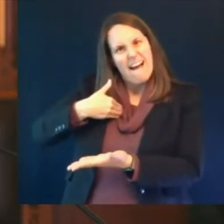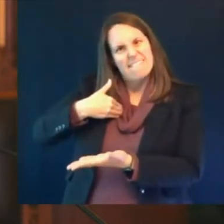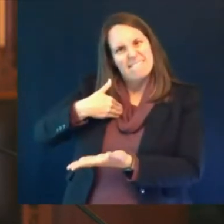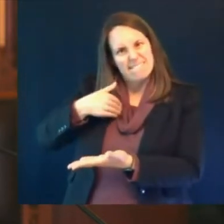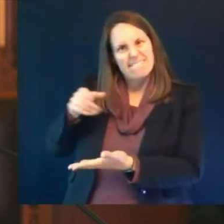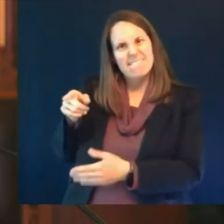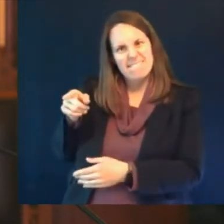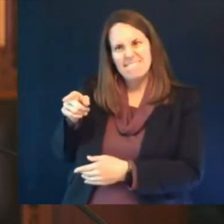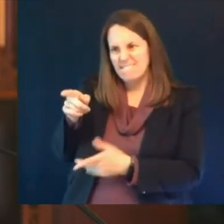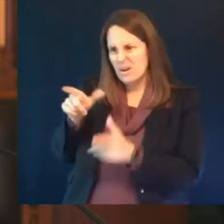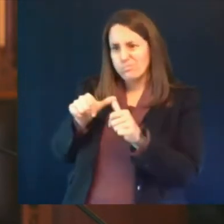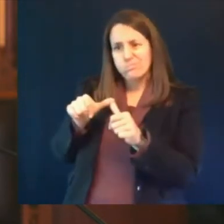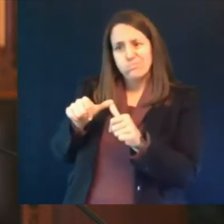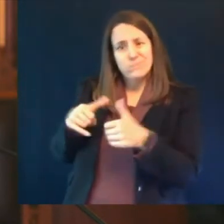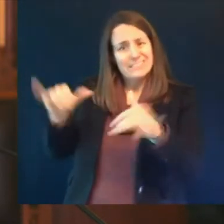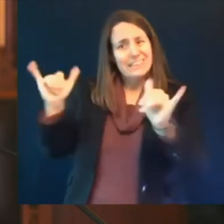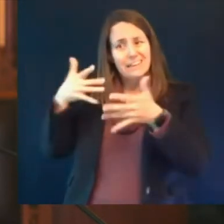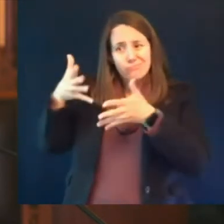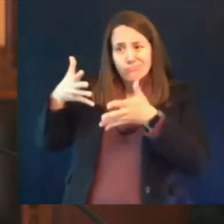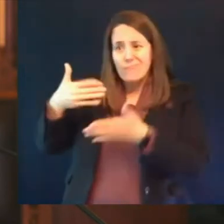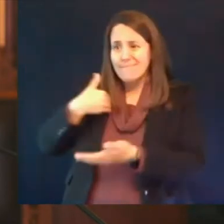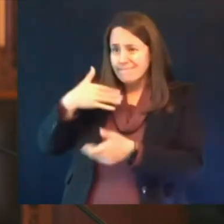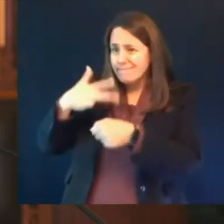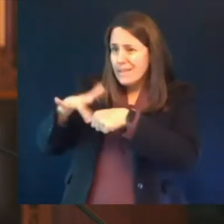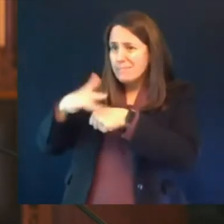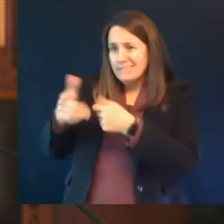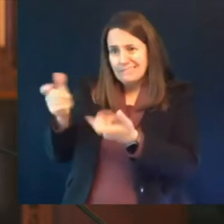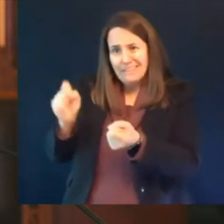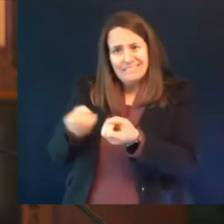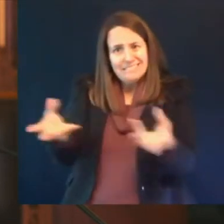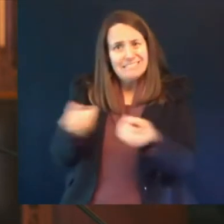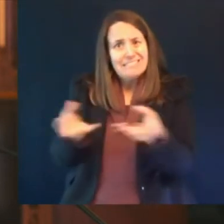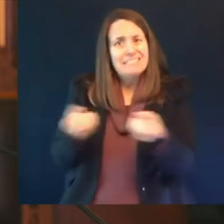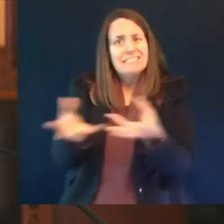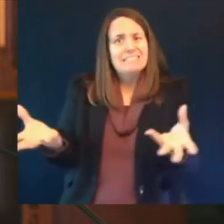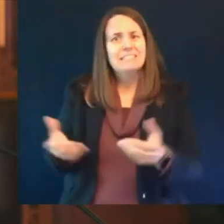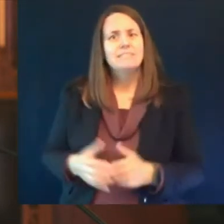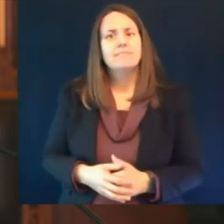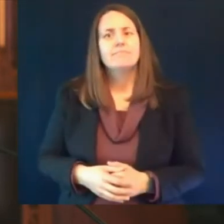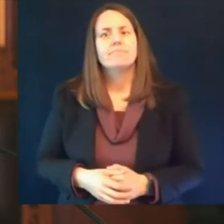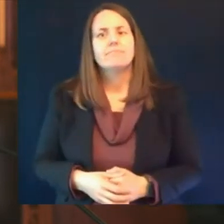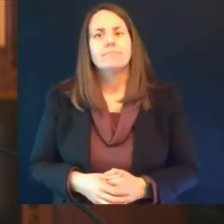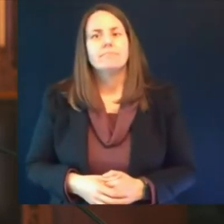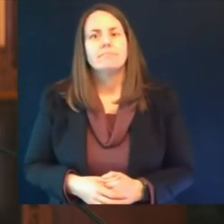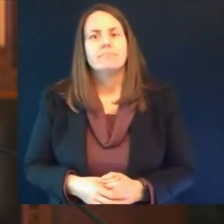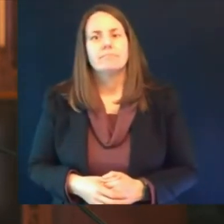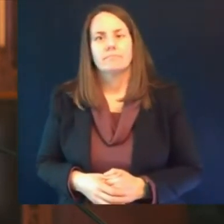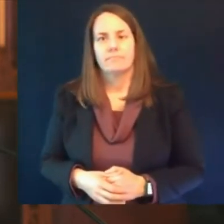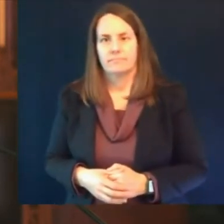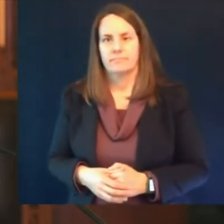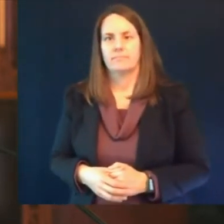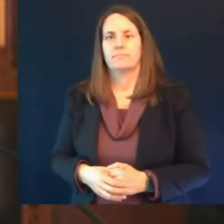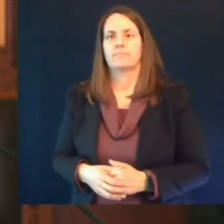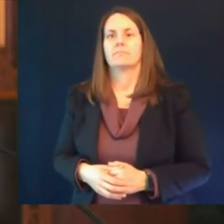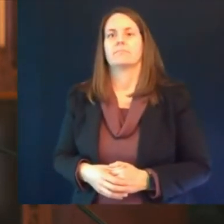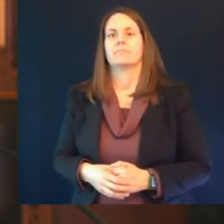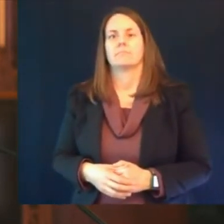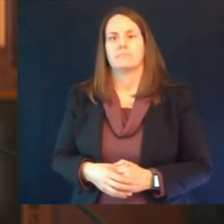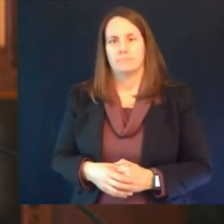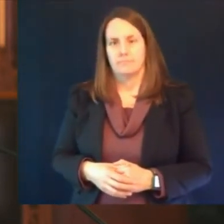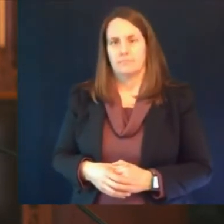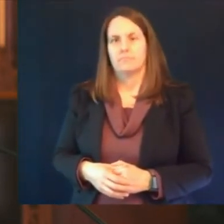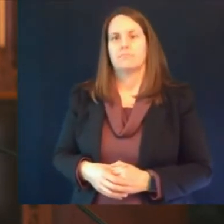availability both coming through doses from the state and through the federal retail pharmacy program and so